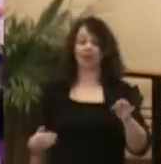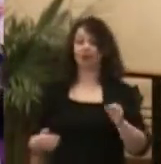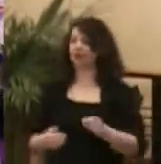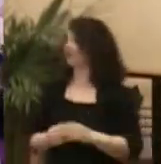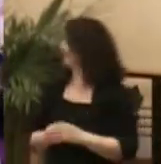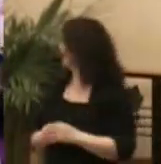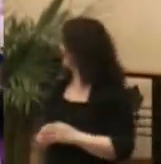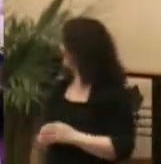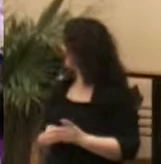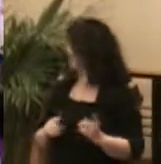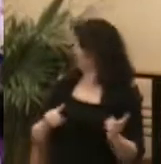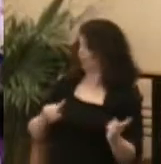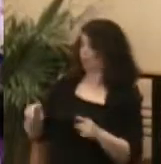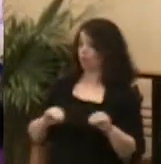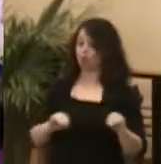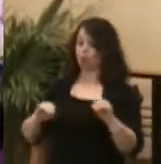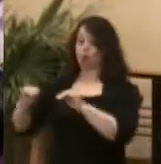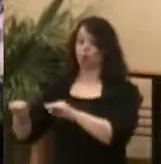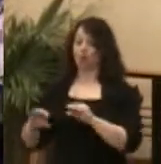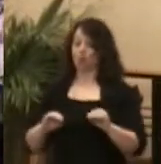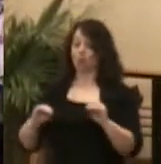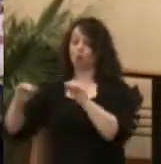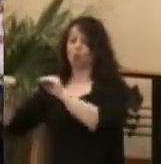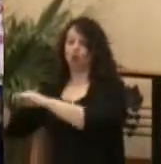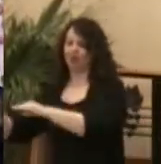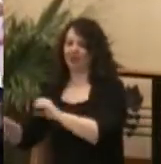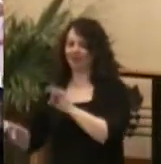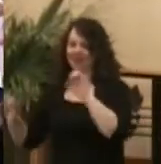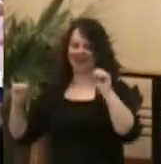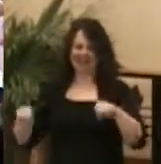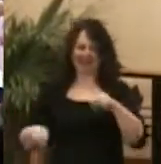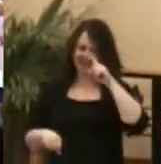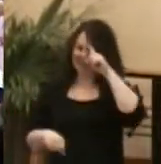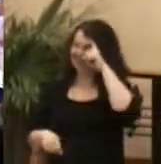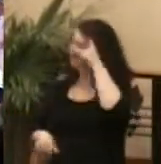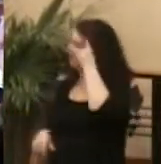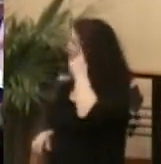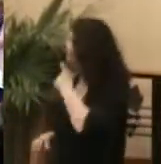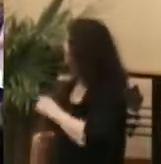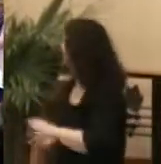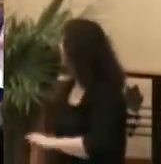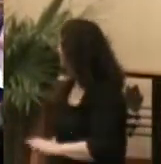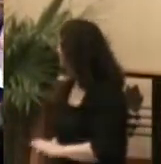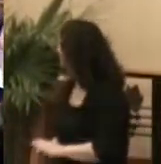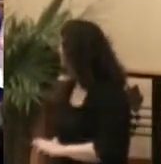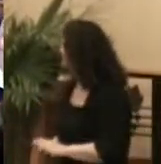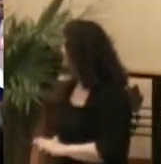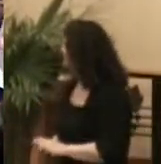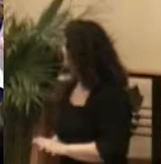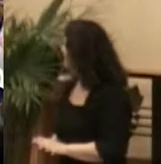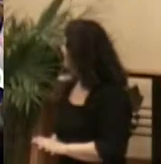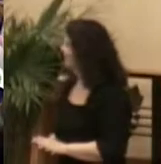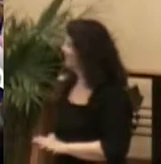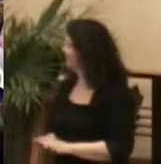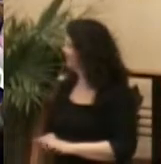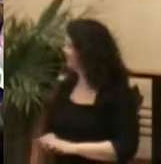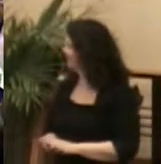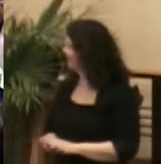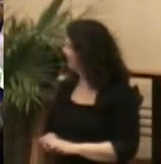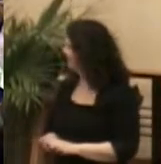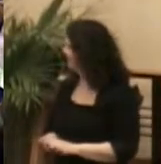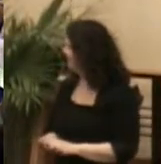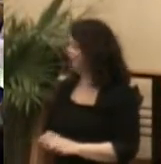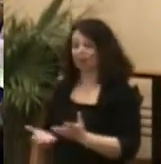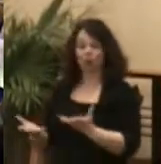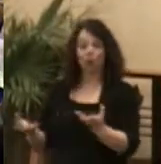little bit closer over here, if you can, do we have a camera that can cut in on this pretty close? Come on, you're going to want